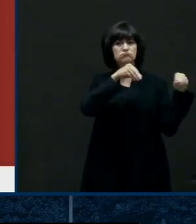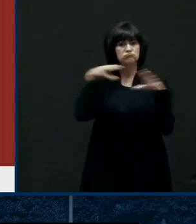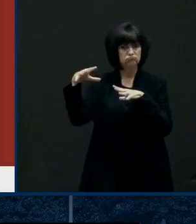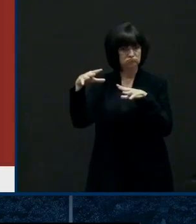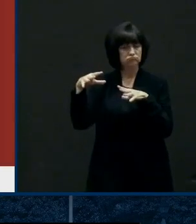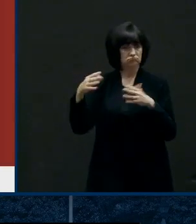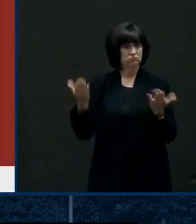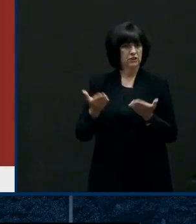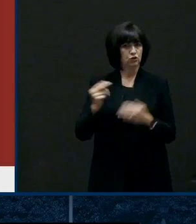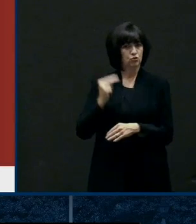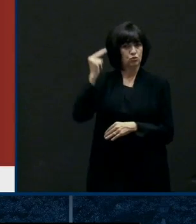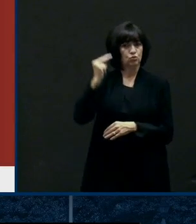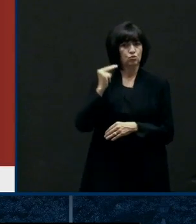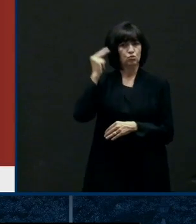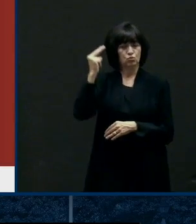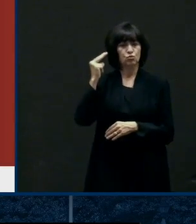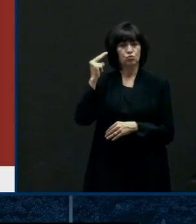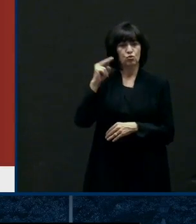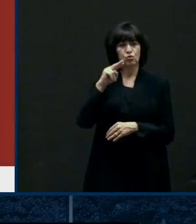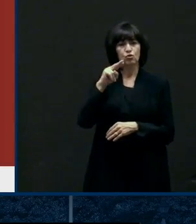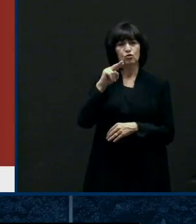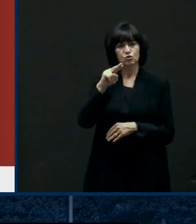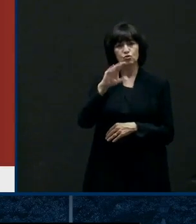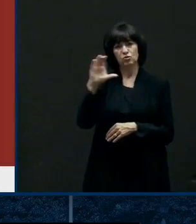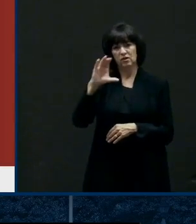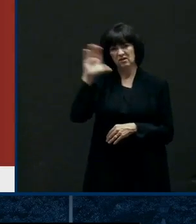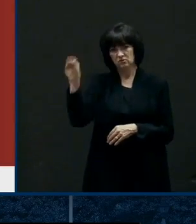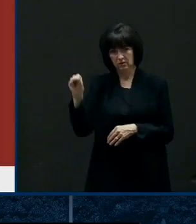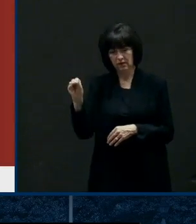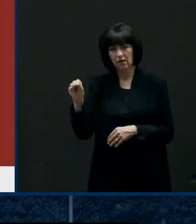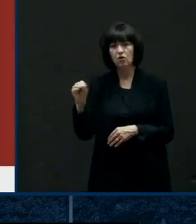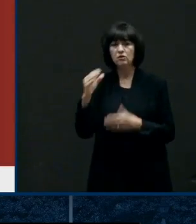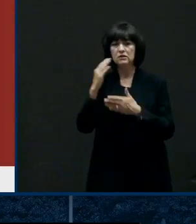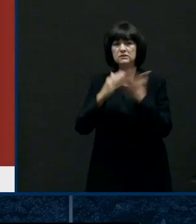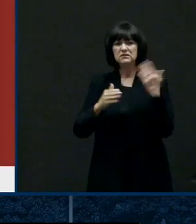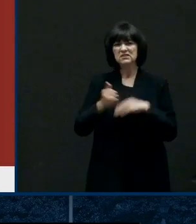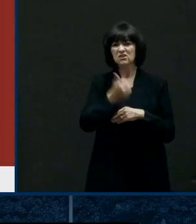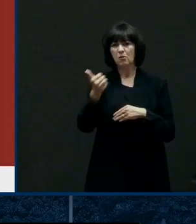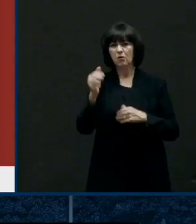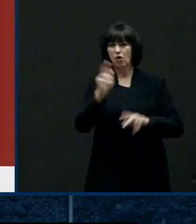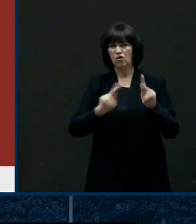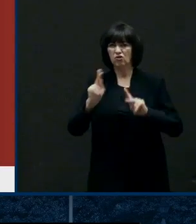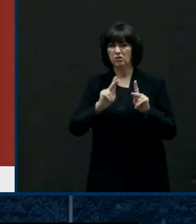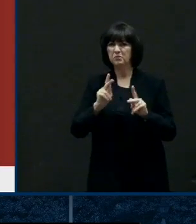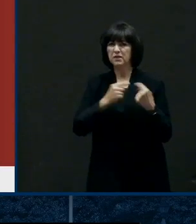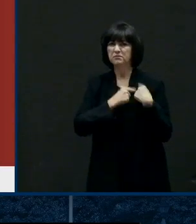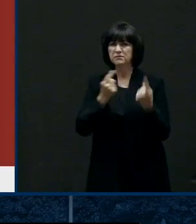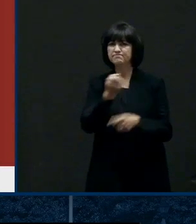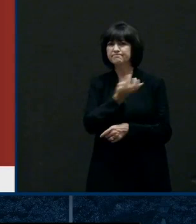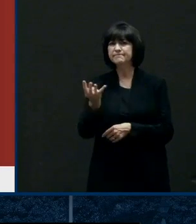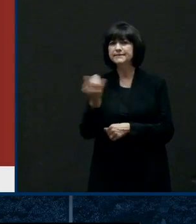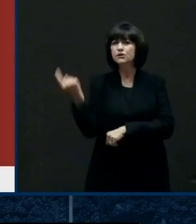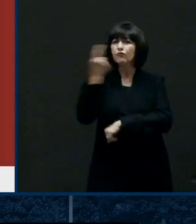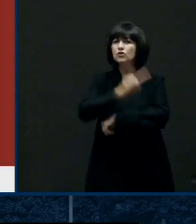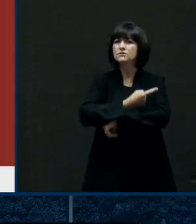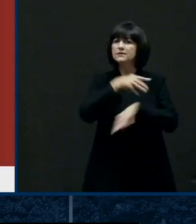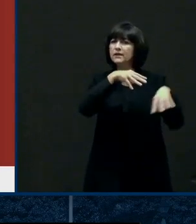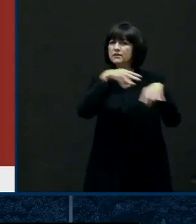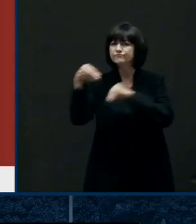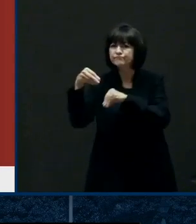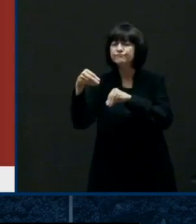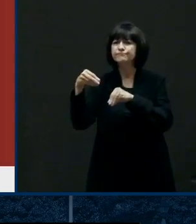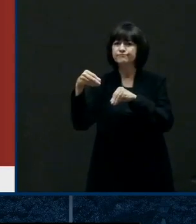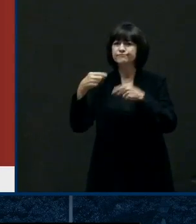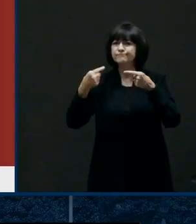northern Newcastle County. know those customers and and our constituents have been out of power for several days and we appreciate your